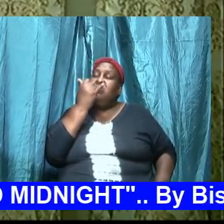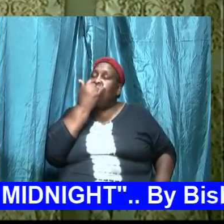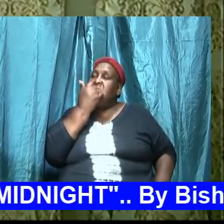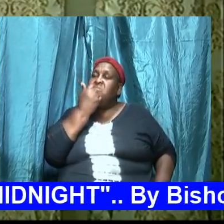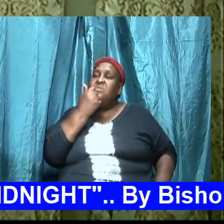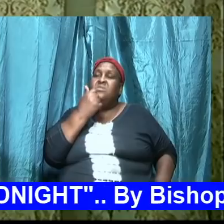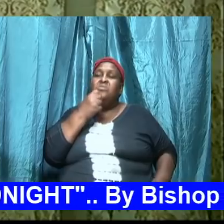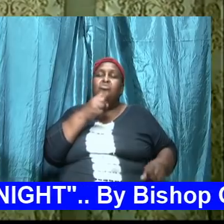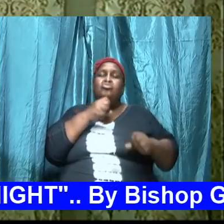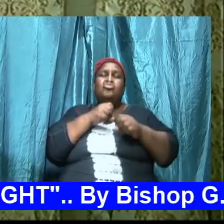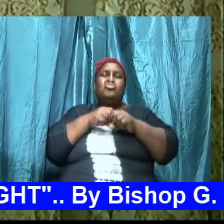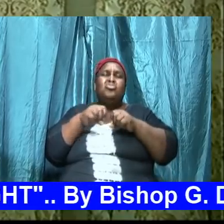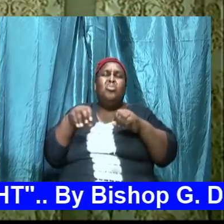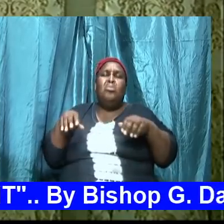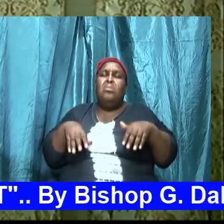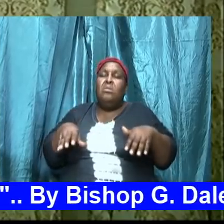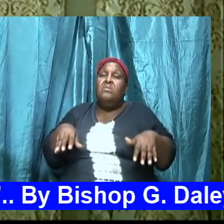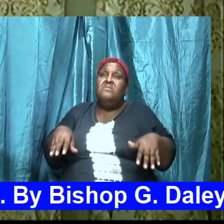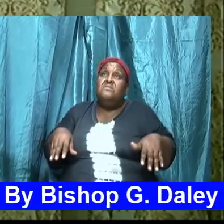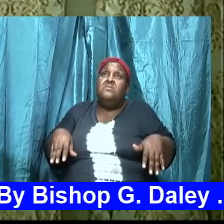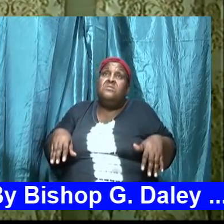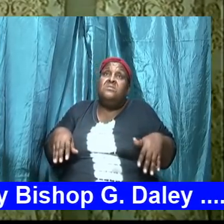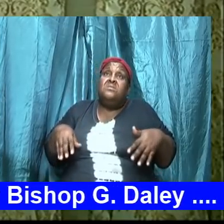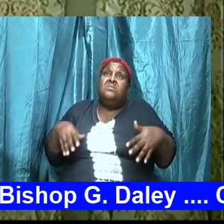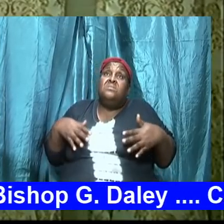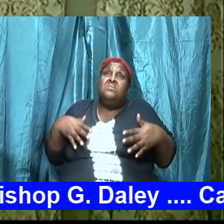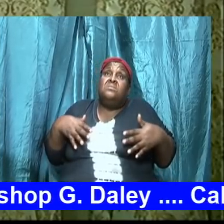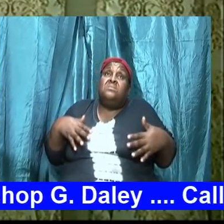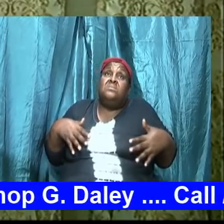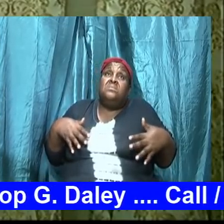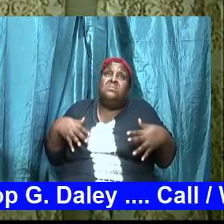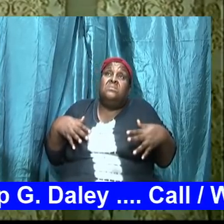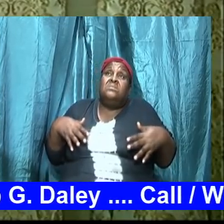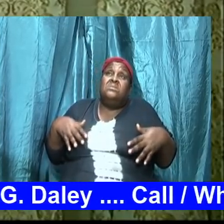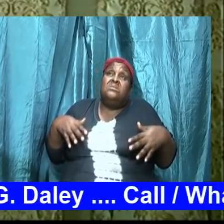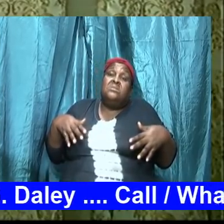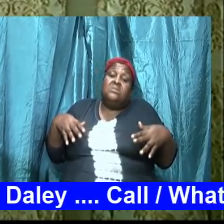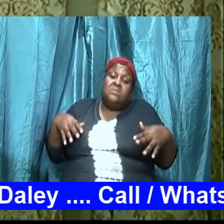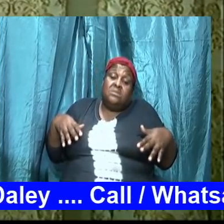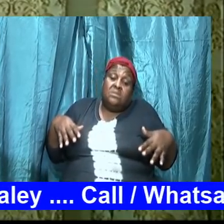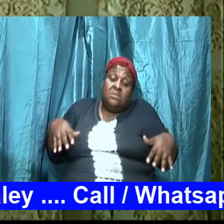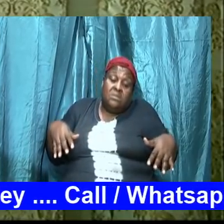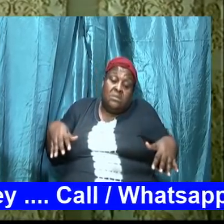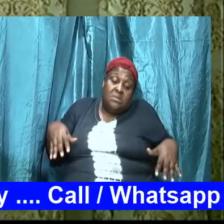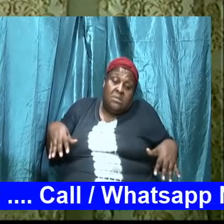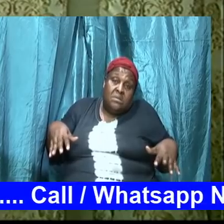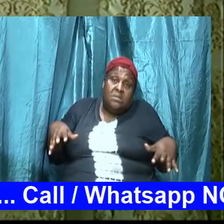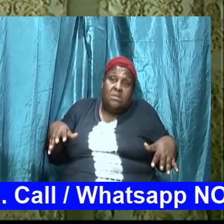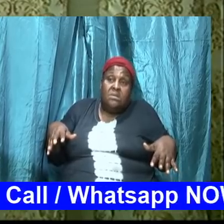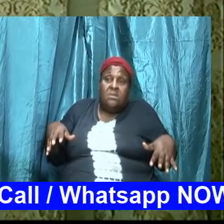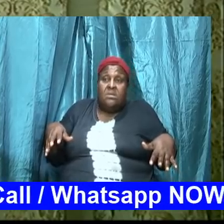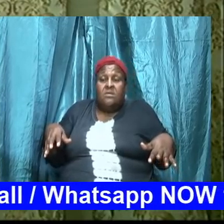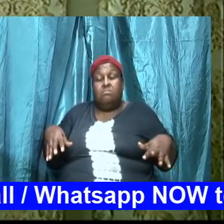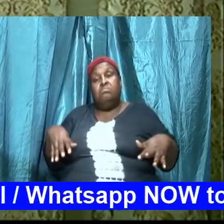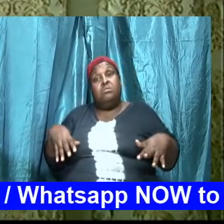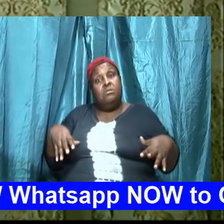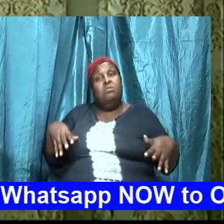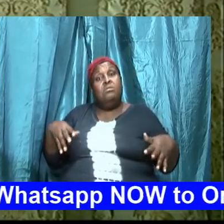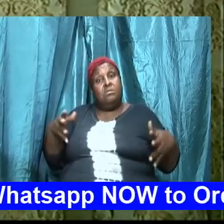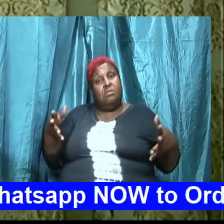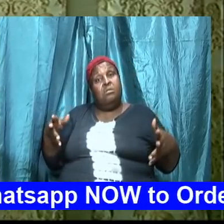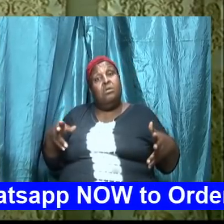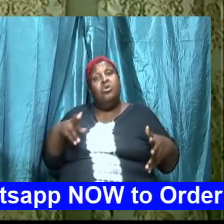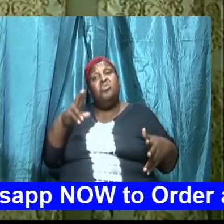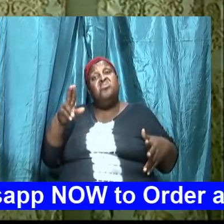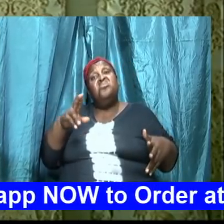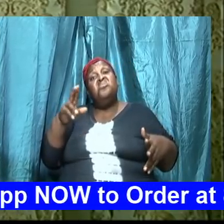same strategy he uses use somebody to say a word use something to inject into your mind but